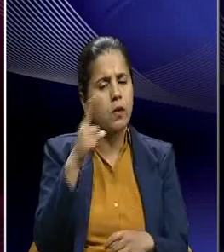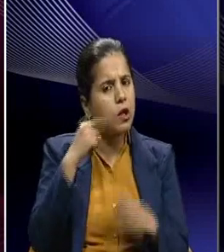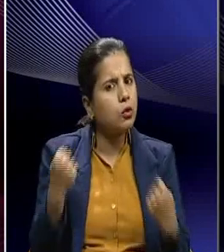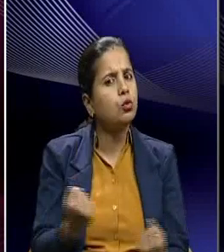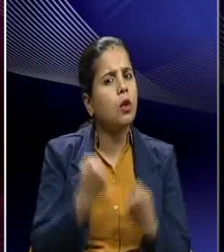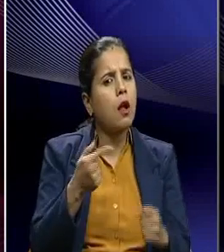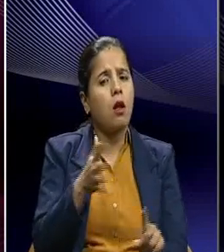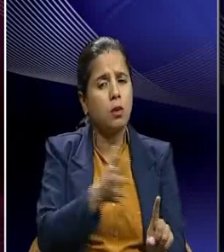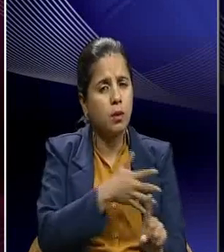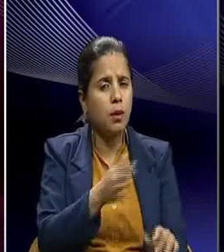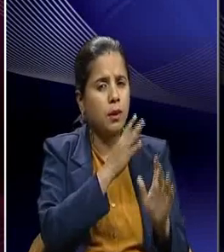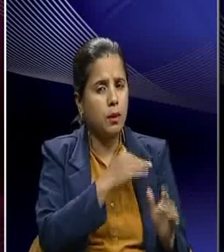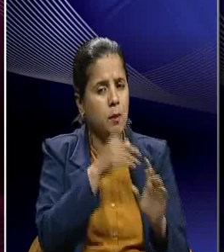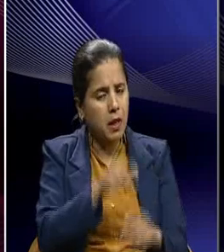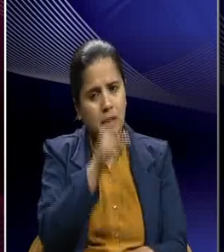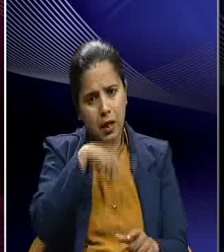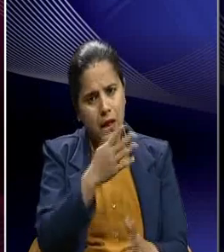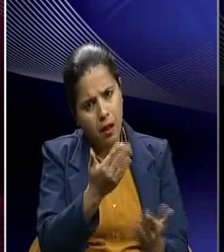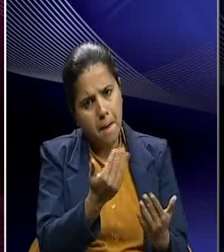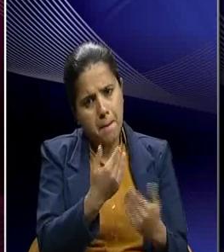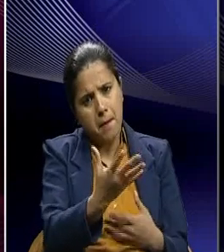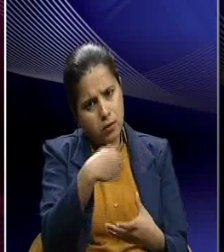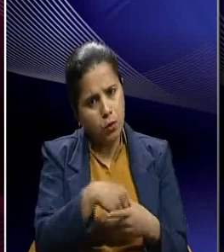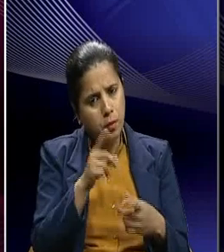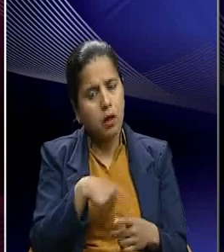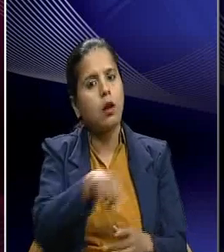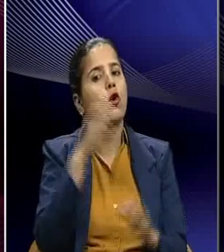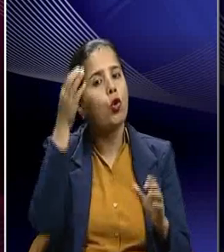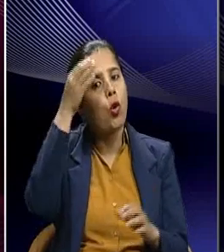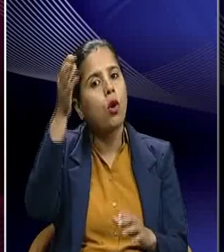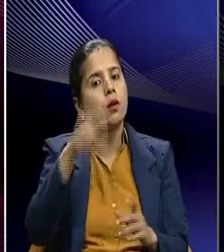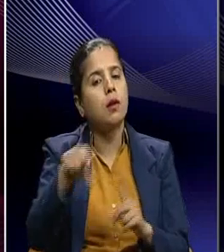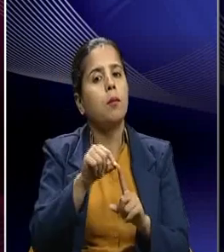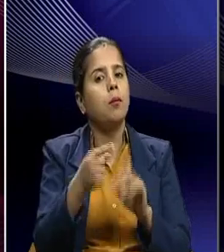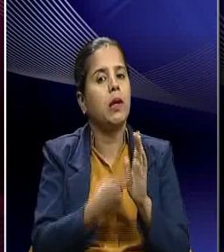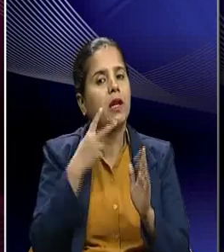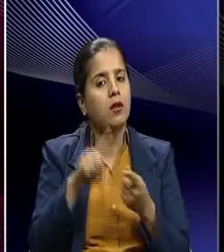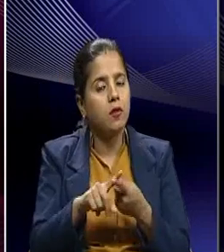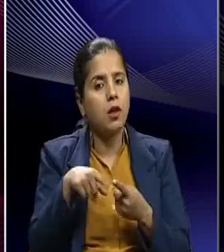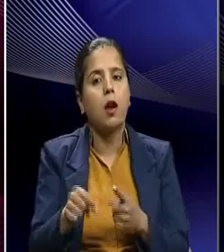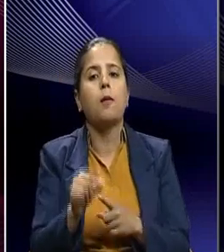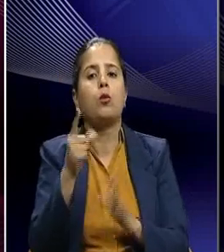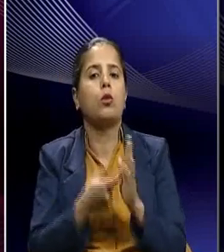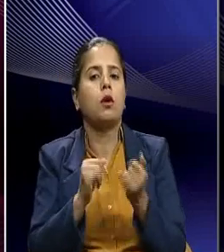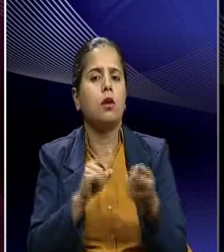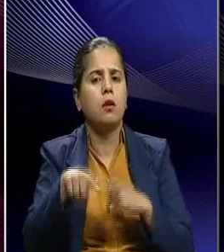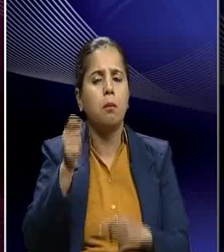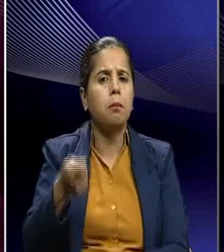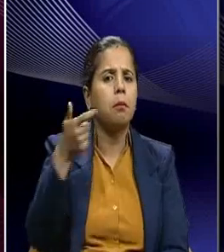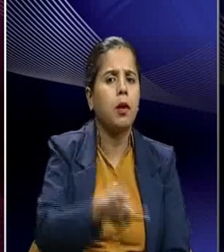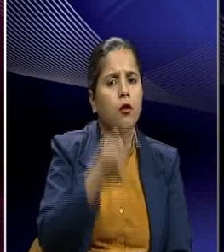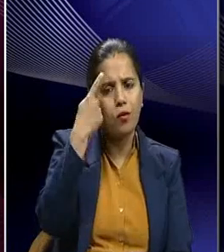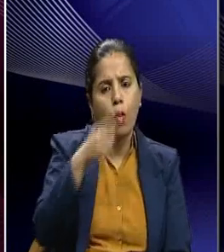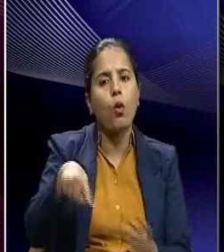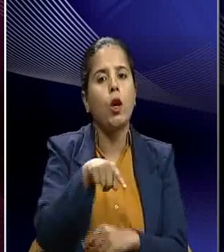trying to convince them to join India and he also introduced the concept of the pre-weepers as I told you, a payment which was to be